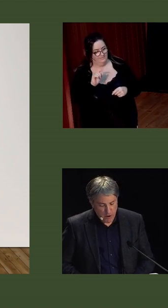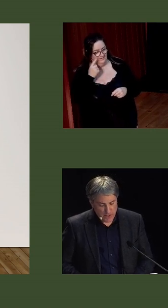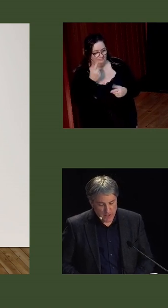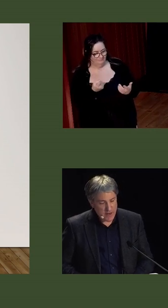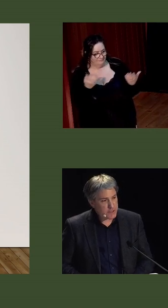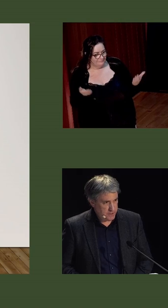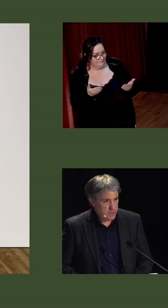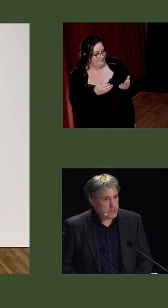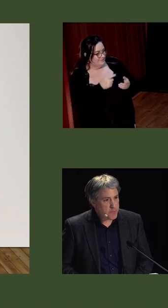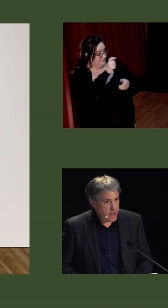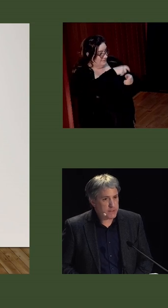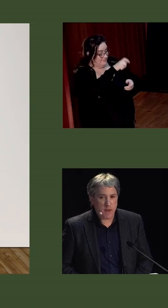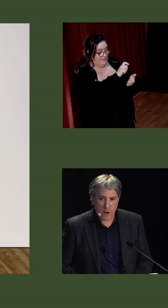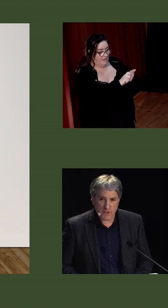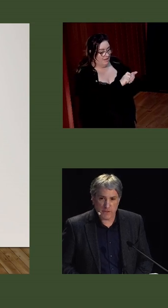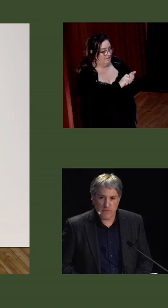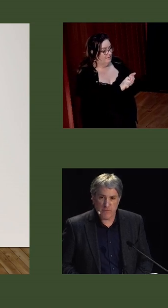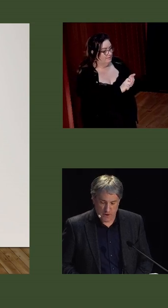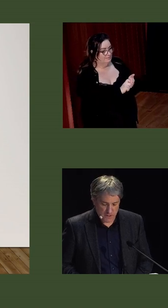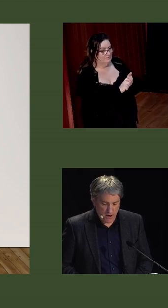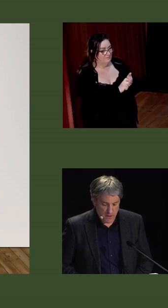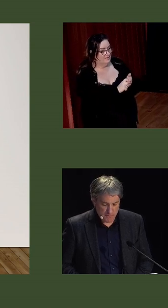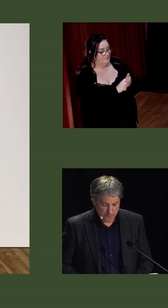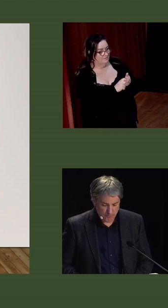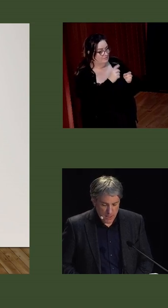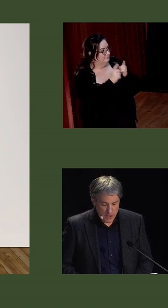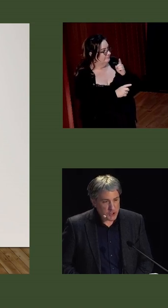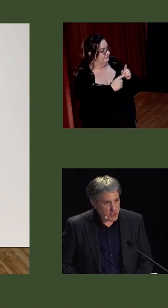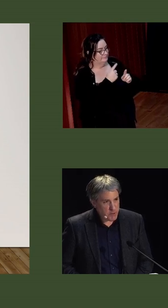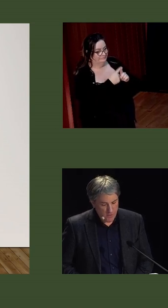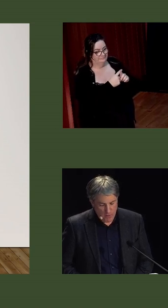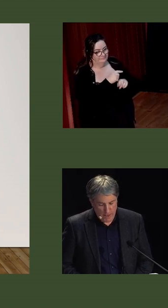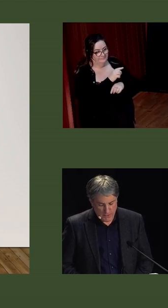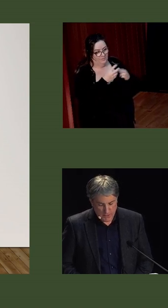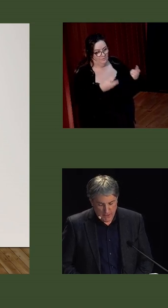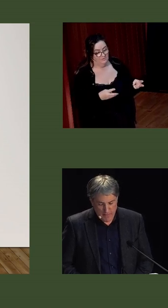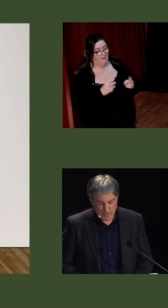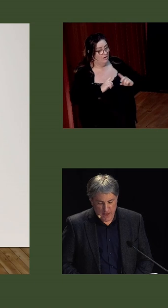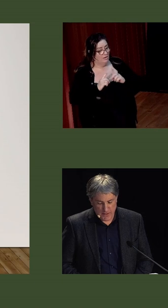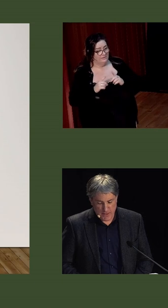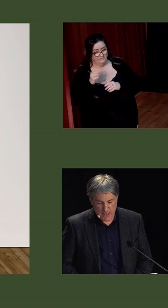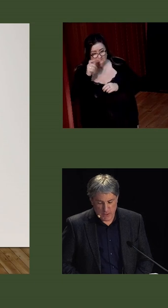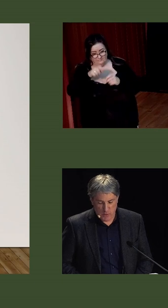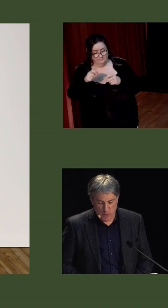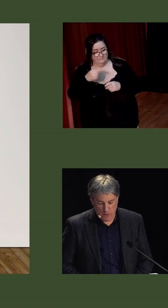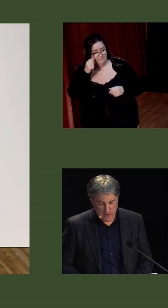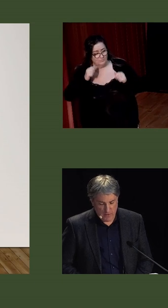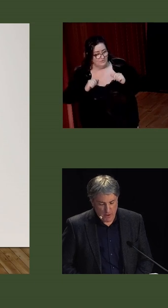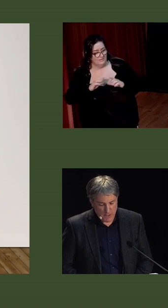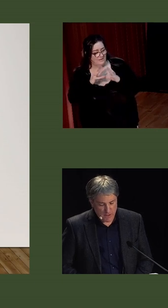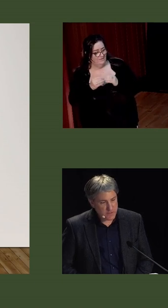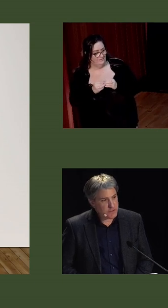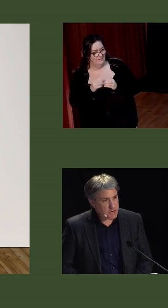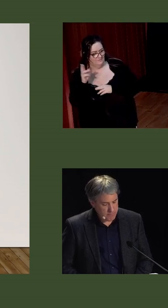and encouraged the electorate to pass a positive verdict on it. Churchmen of all ranks emphasized the need to